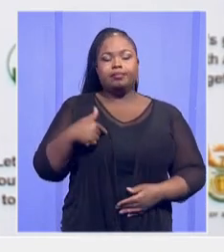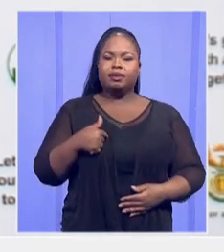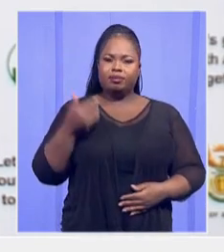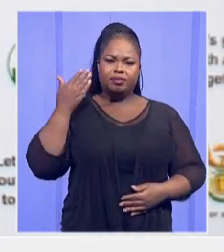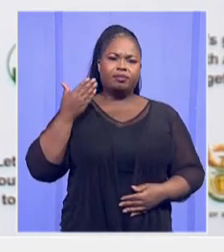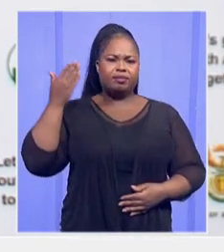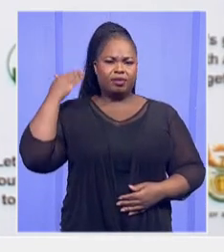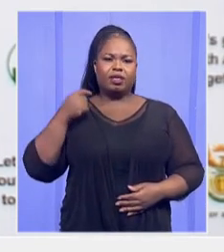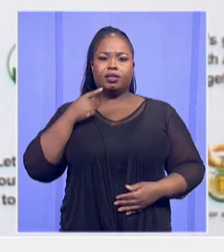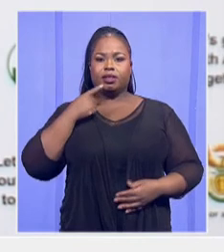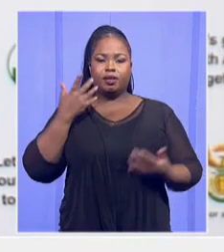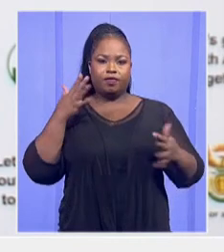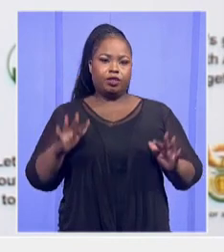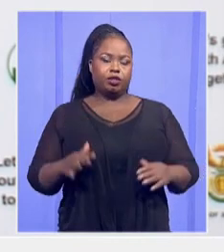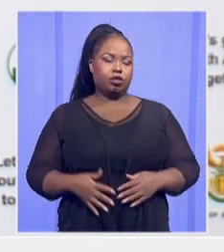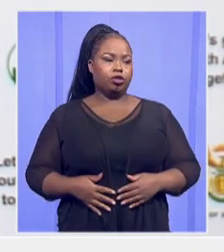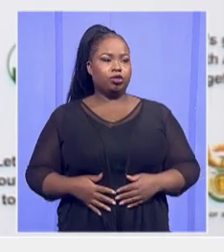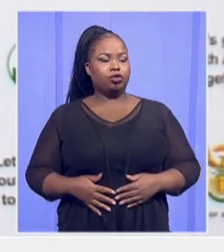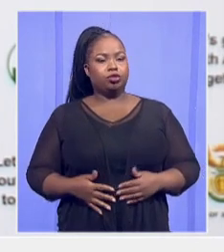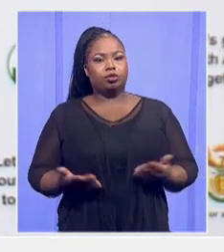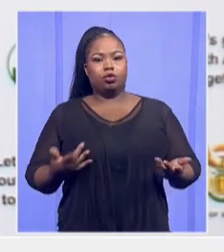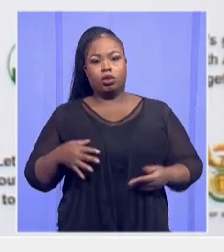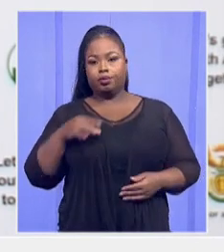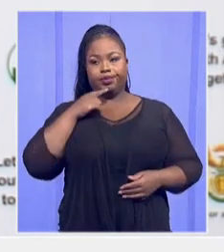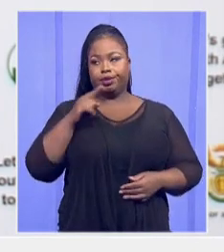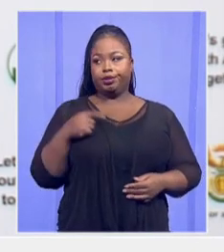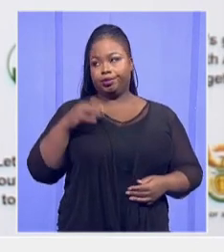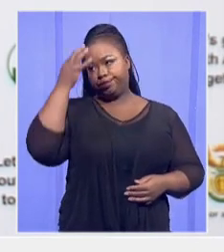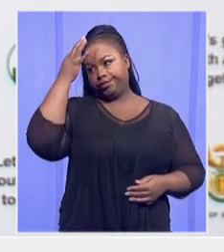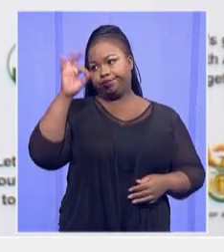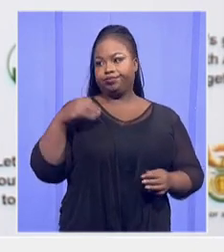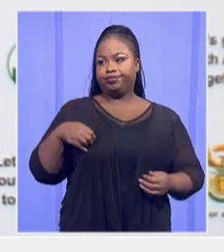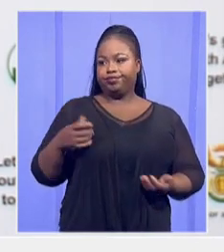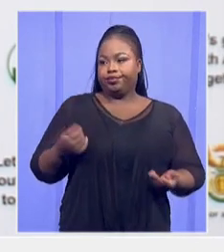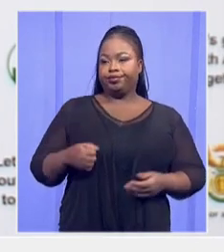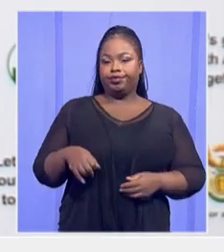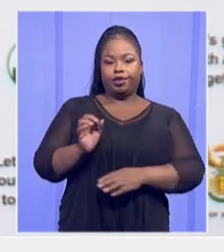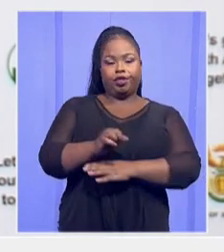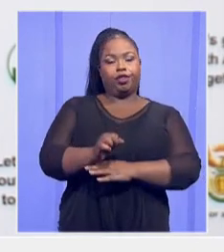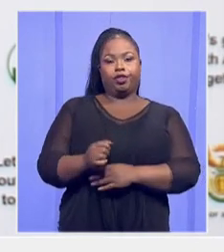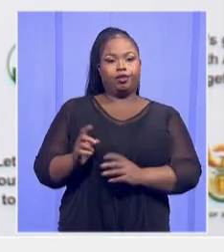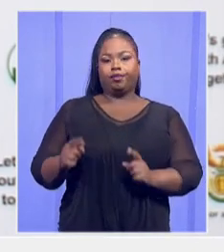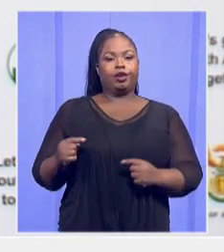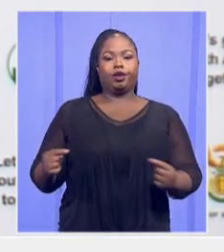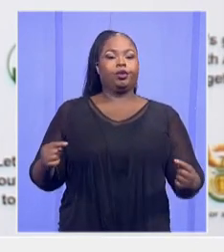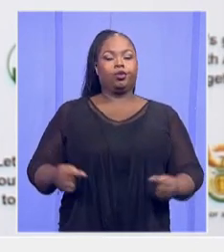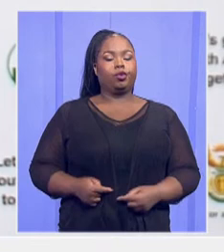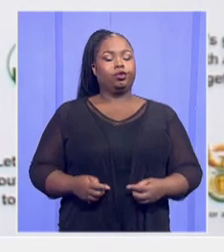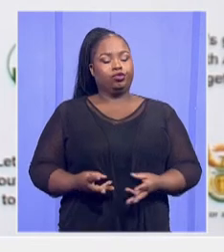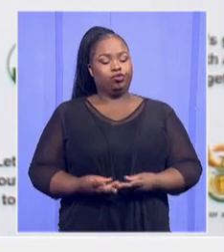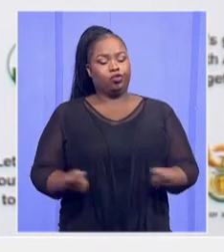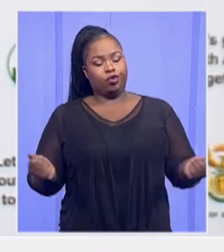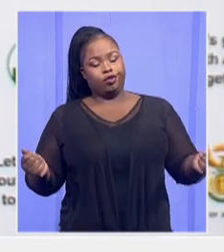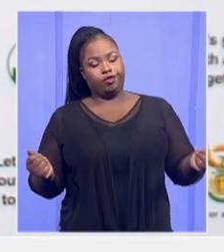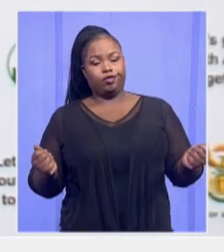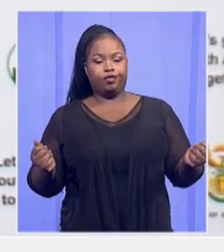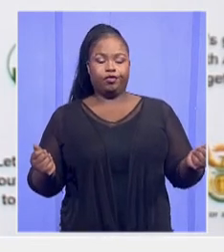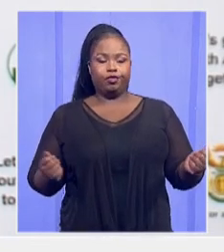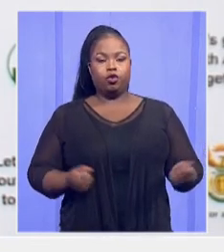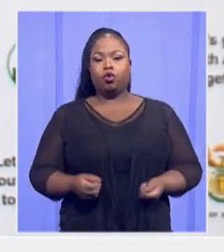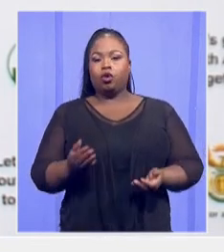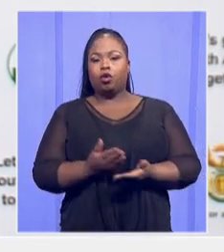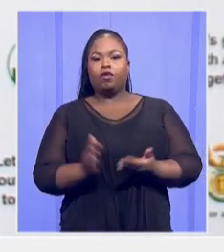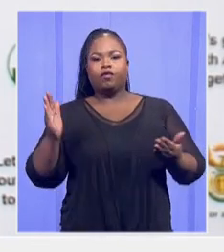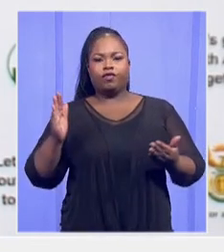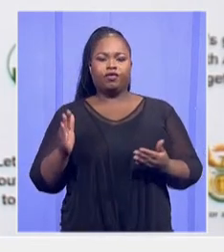it was not the inability of government to invest in eradicating these inappropriate and unsafe